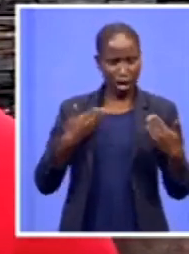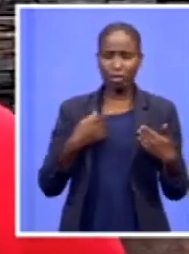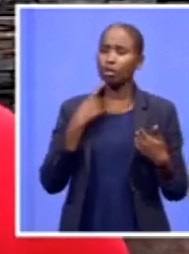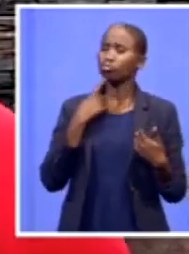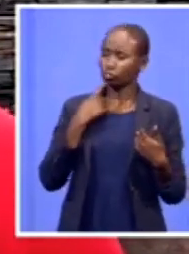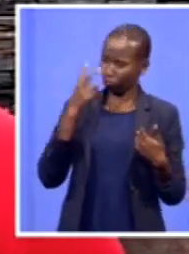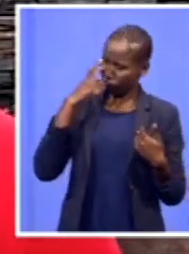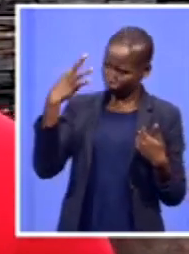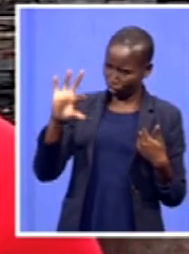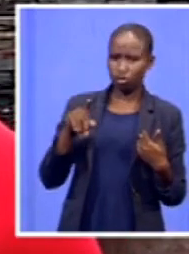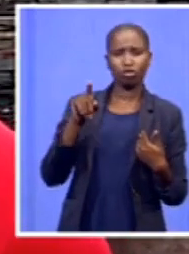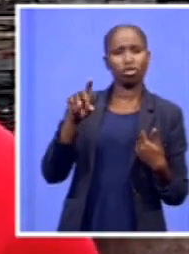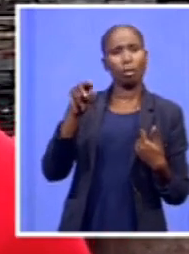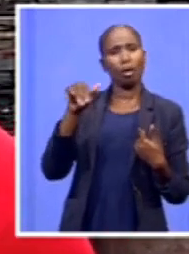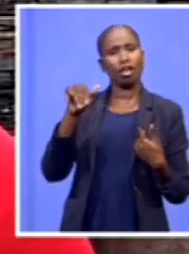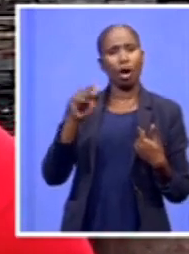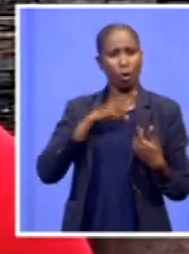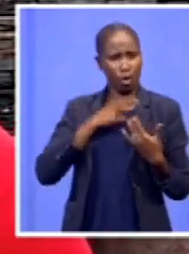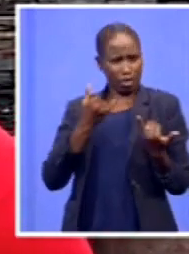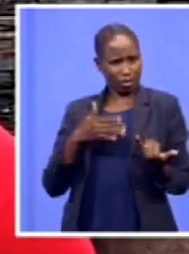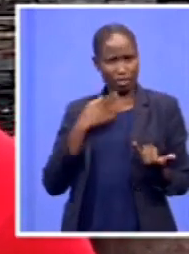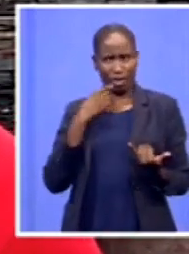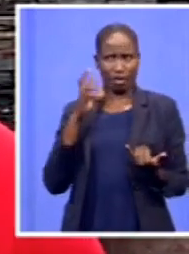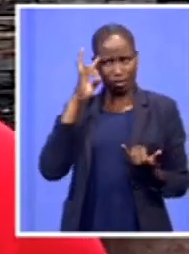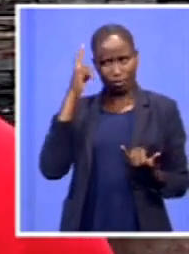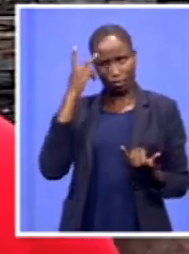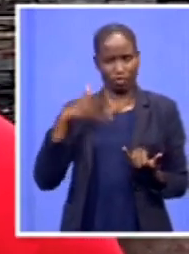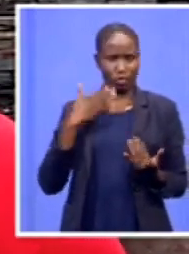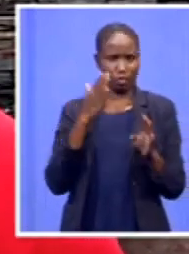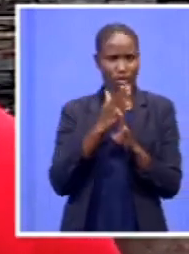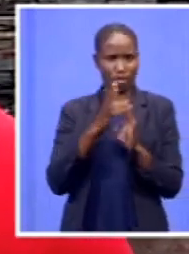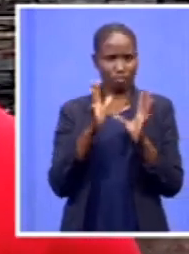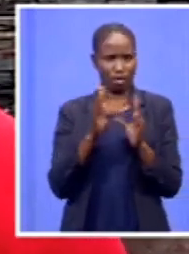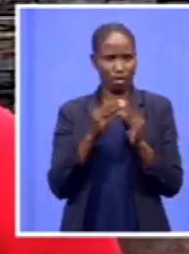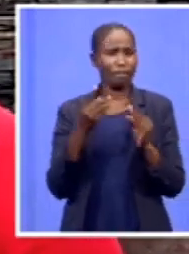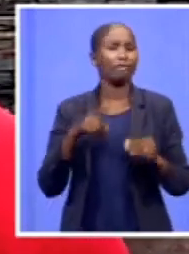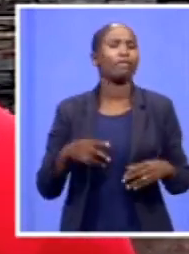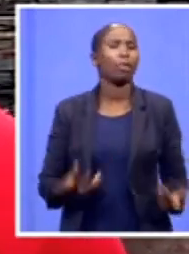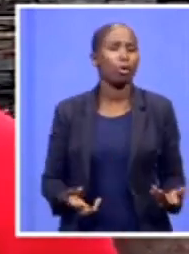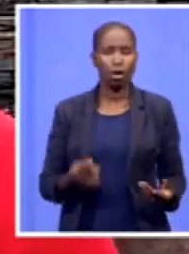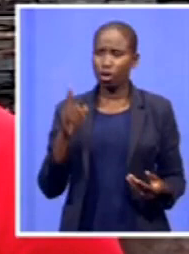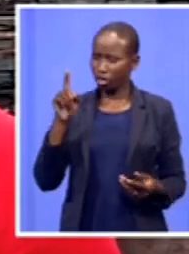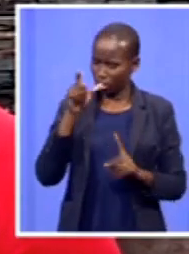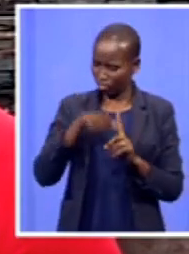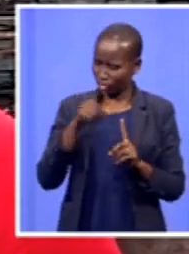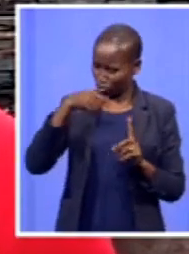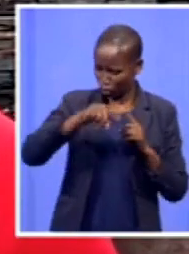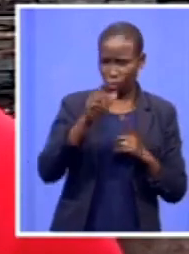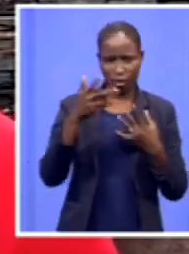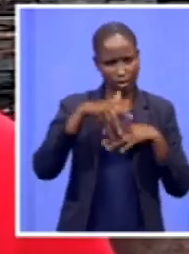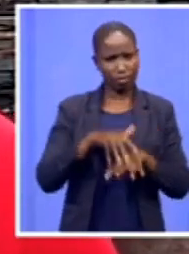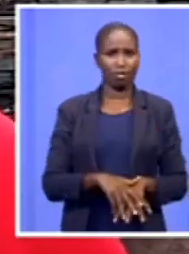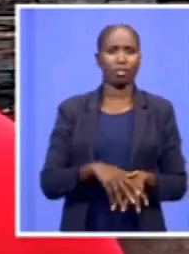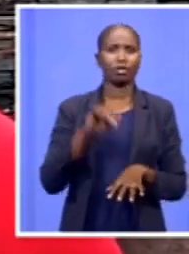meetings now of some consultations? You must just go. You must just go and implement what the recommendation of the JSC.